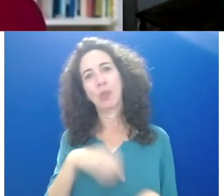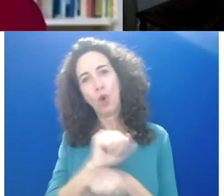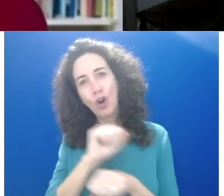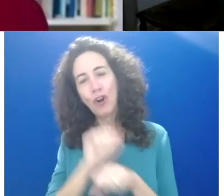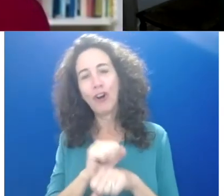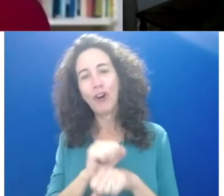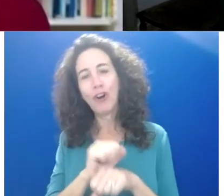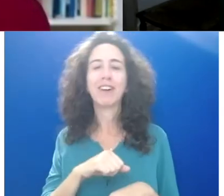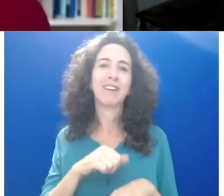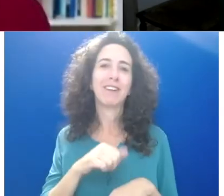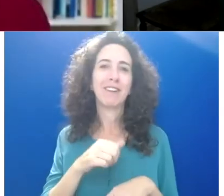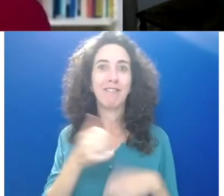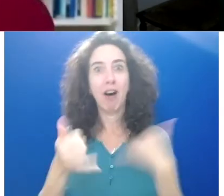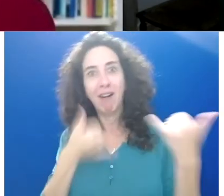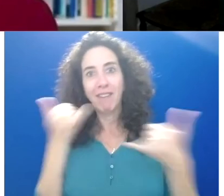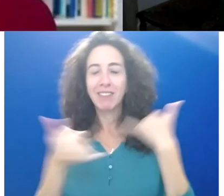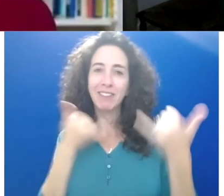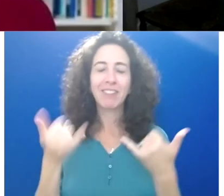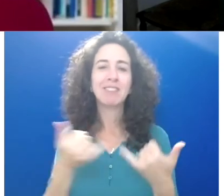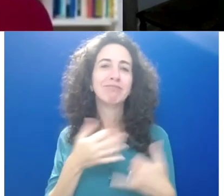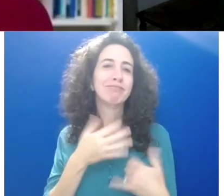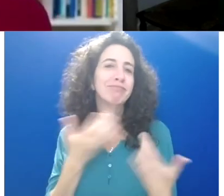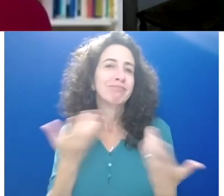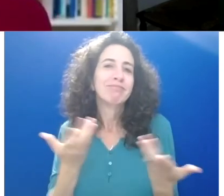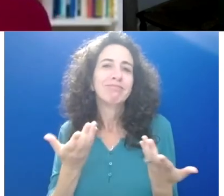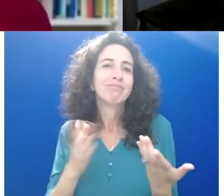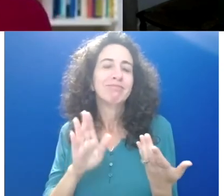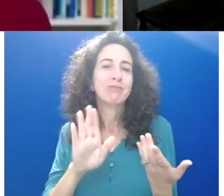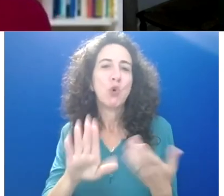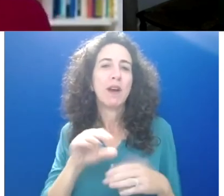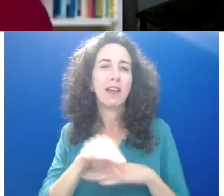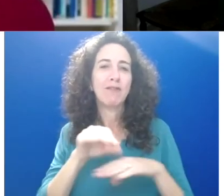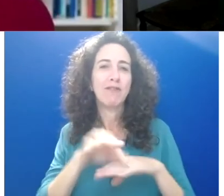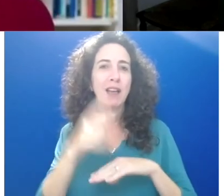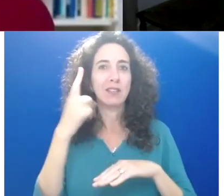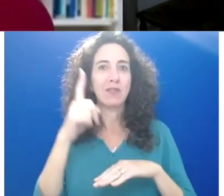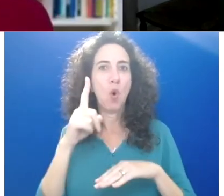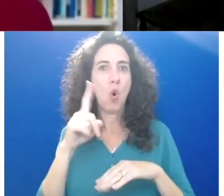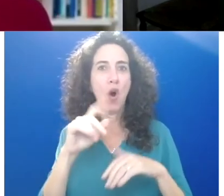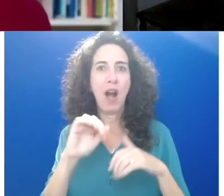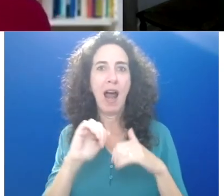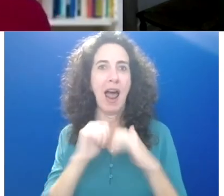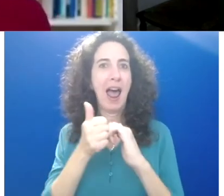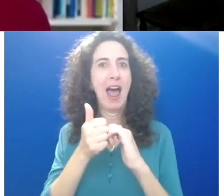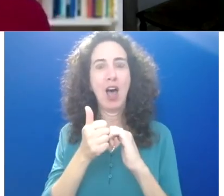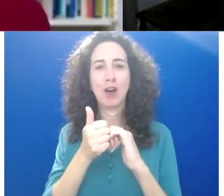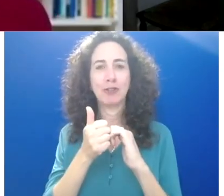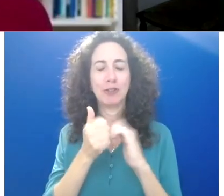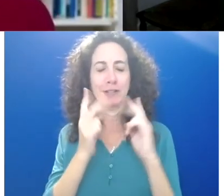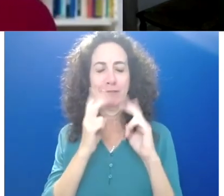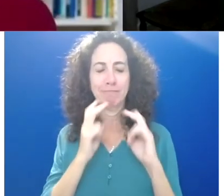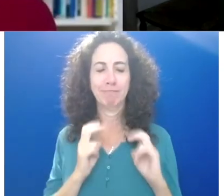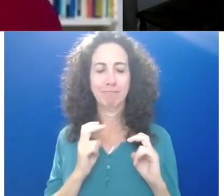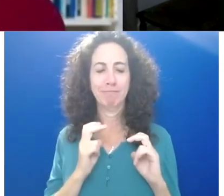What is a very practical approach that we can take? So if we want to do our own have fun audit and